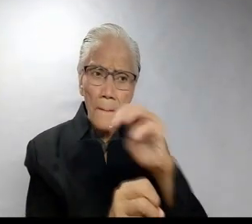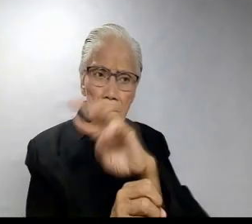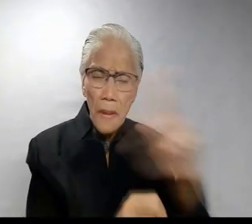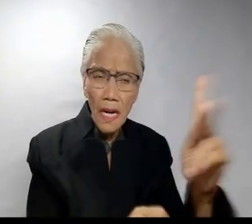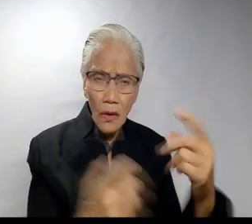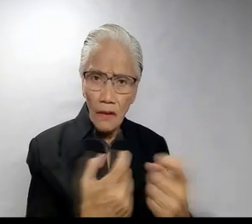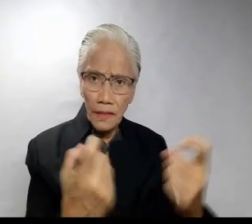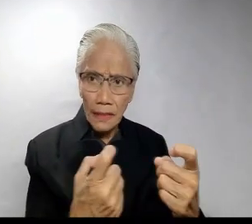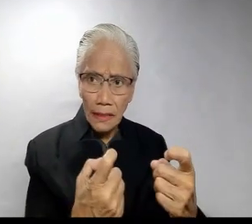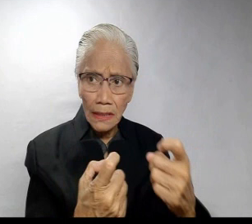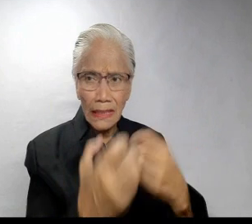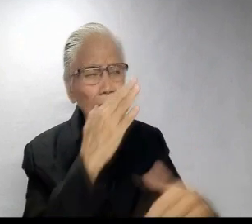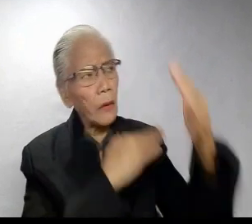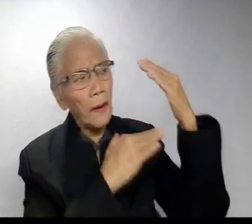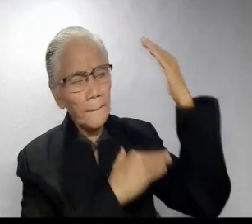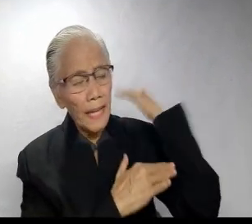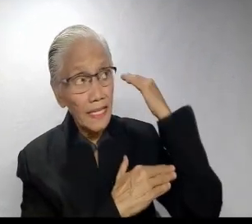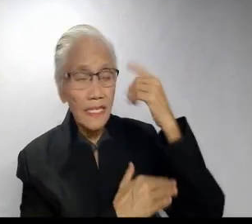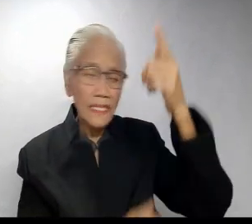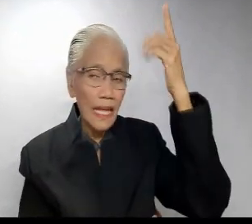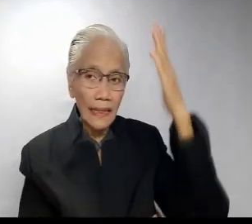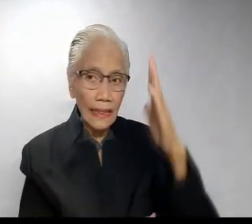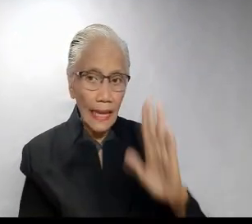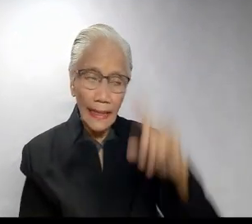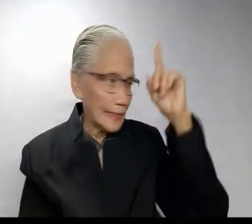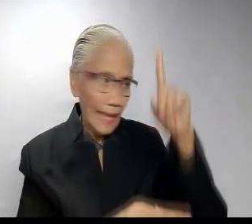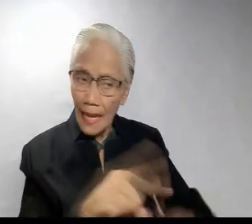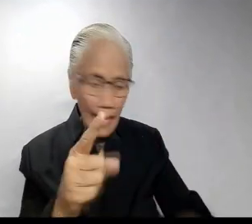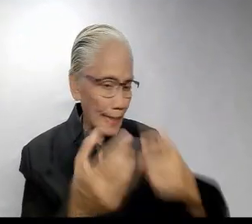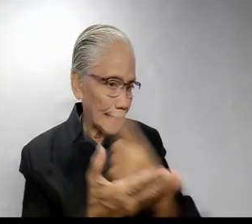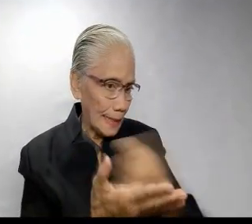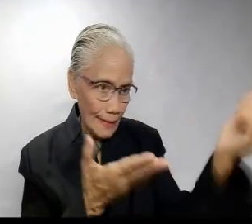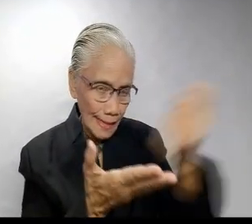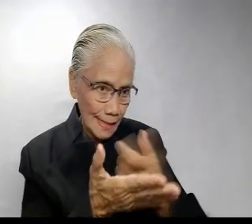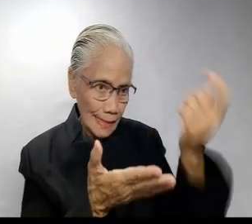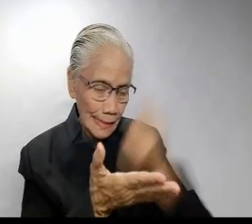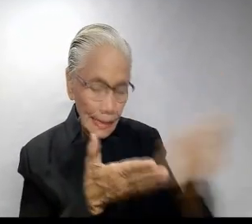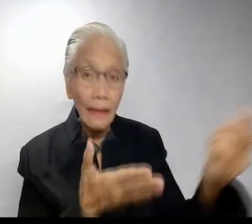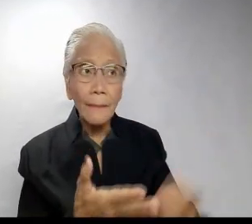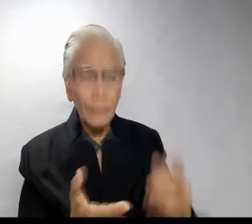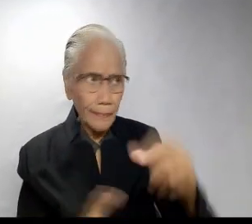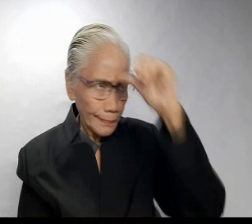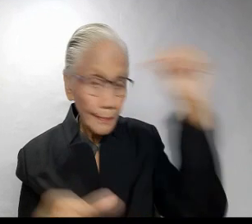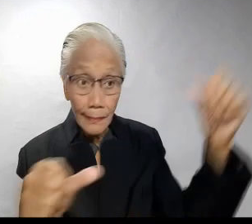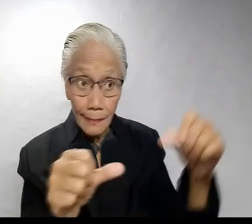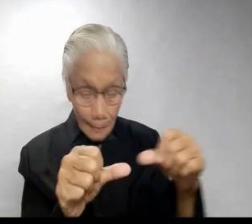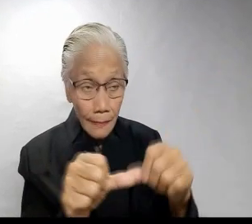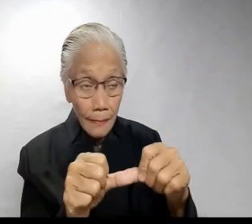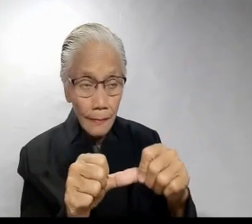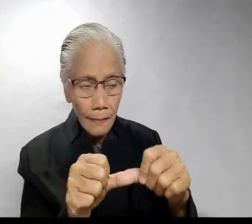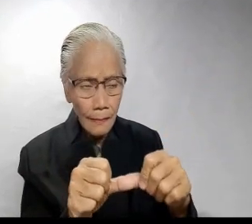let us remember that there is no mark of sin in our past that God cannot